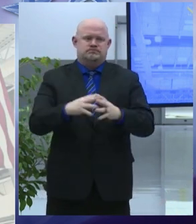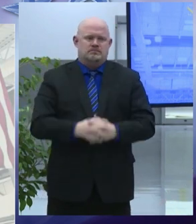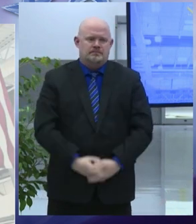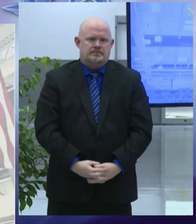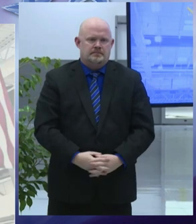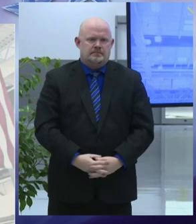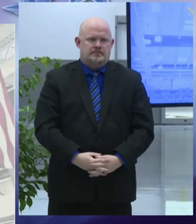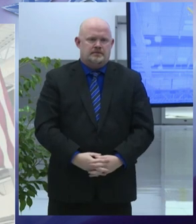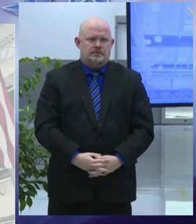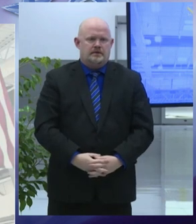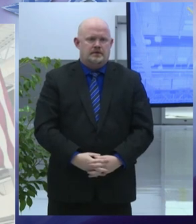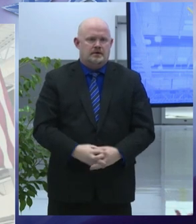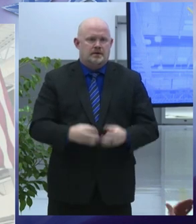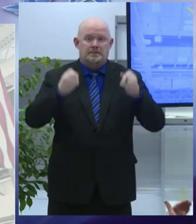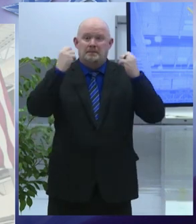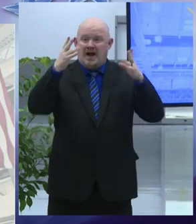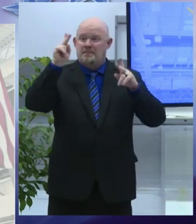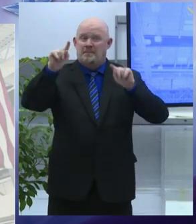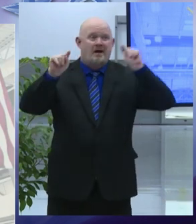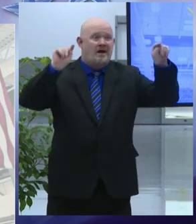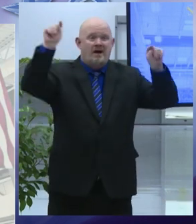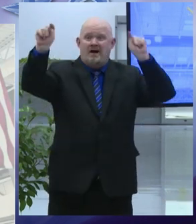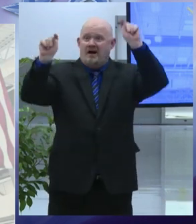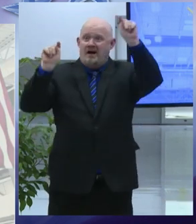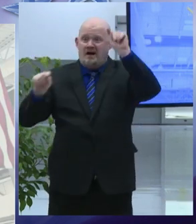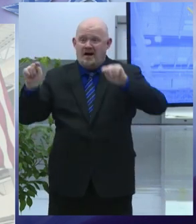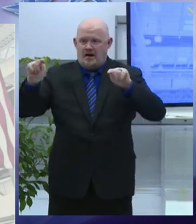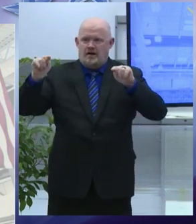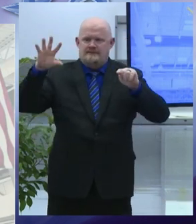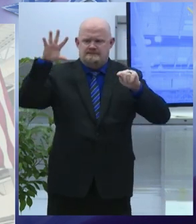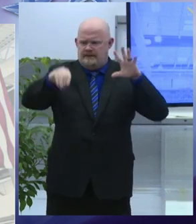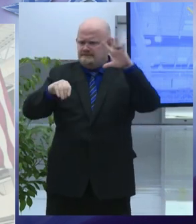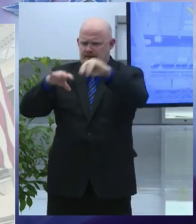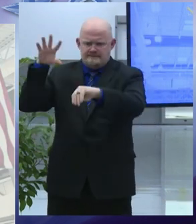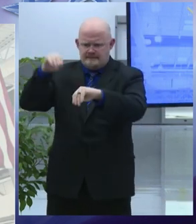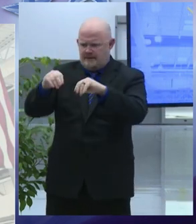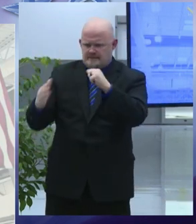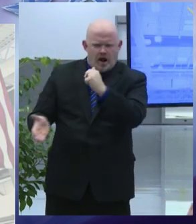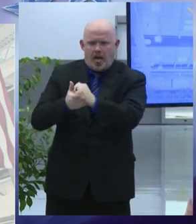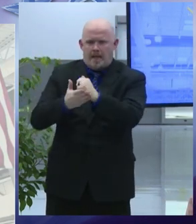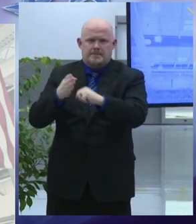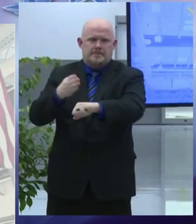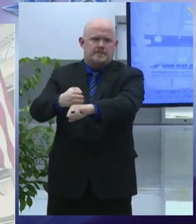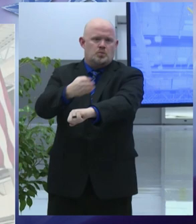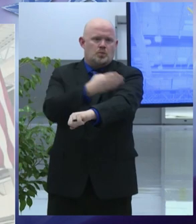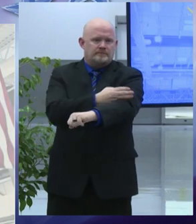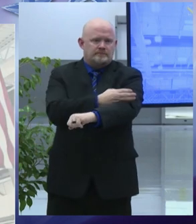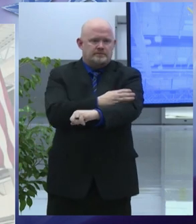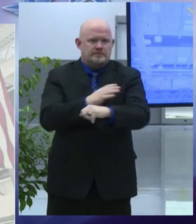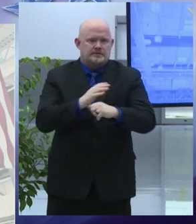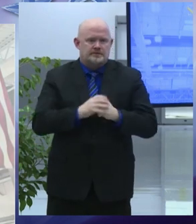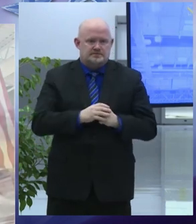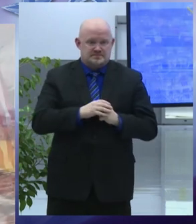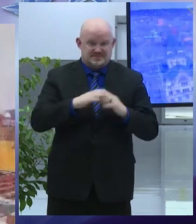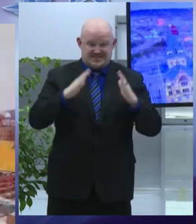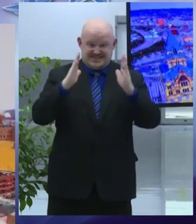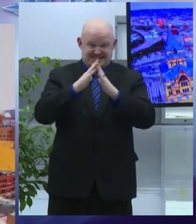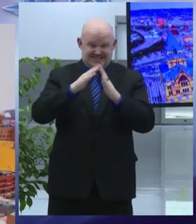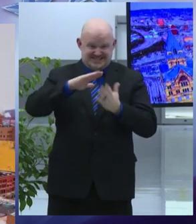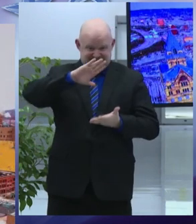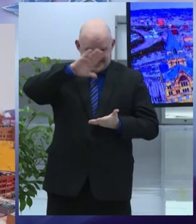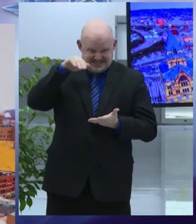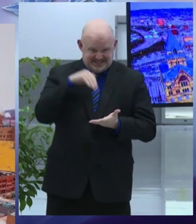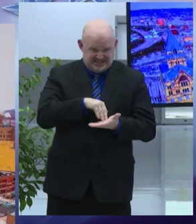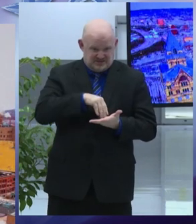the condition of a city's urban core is a strong indicator of the trajectory of the community and the region in the past four